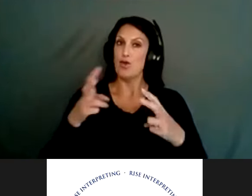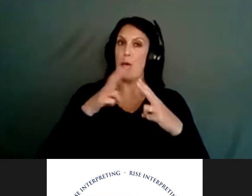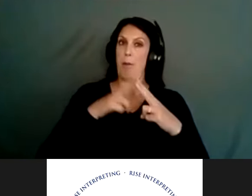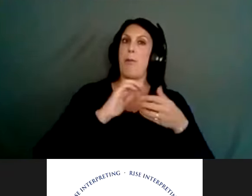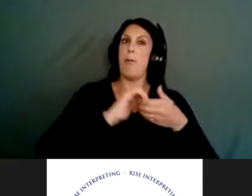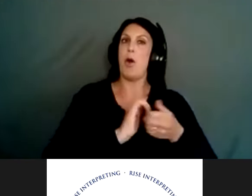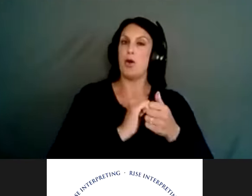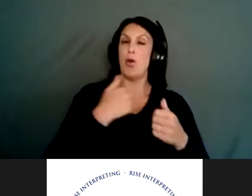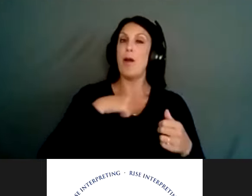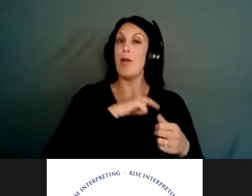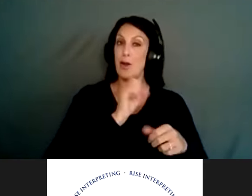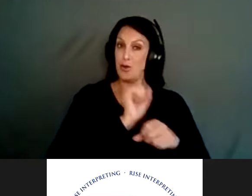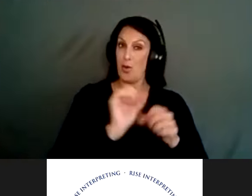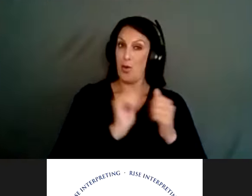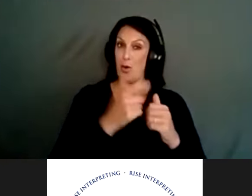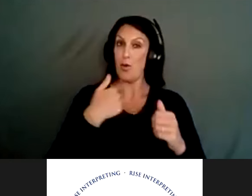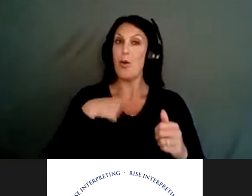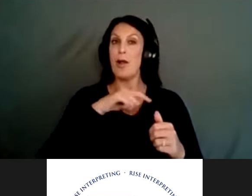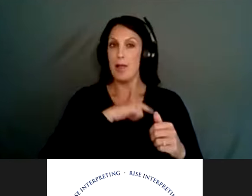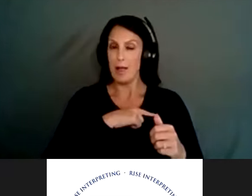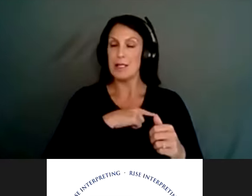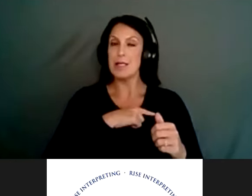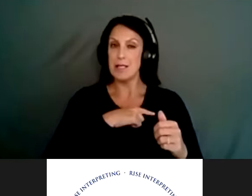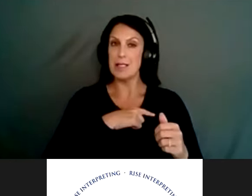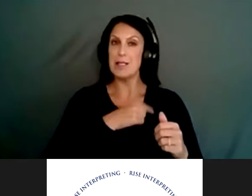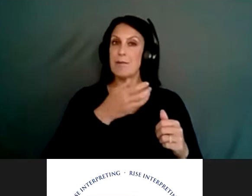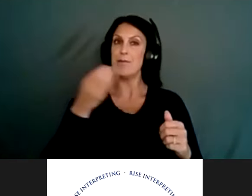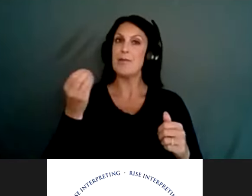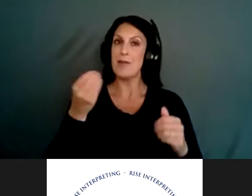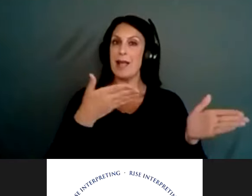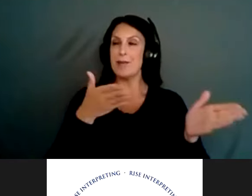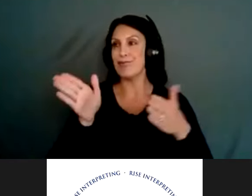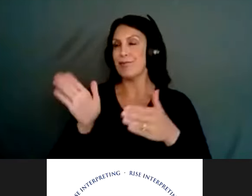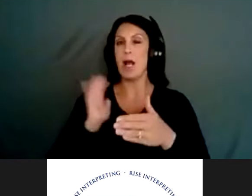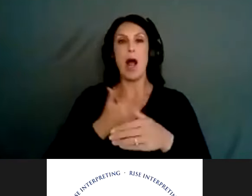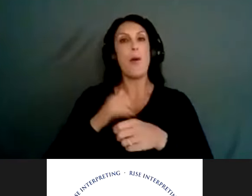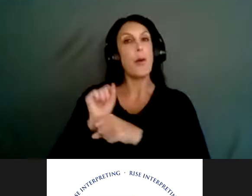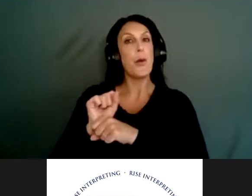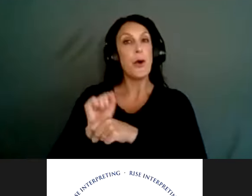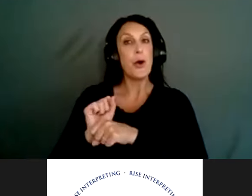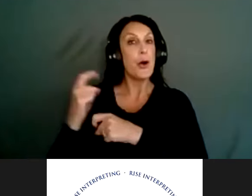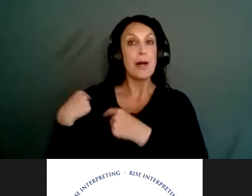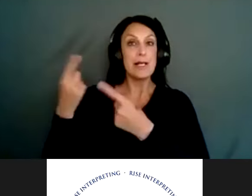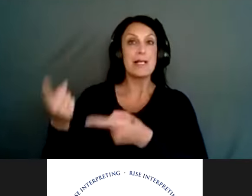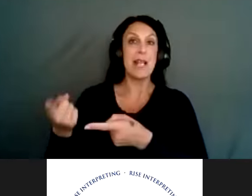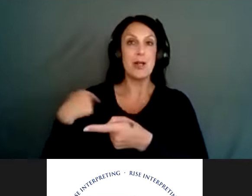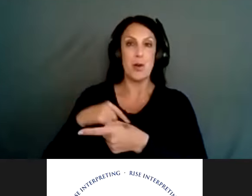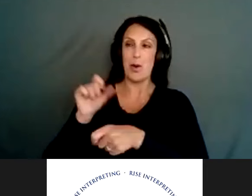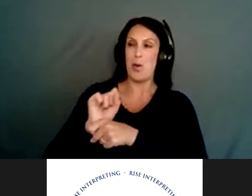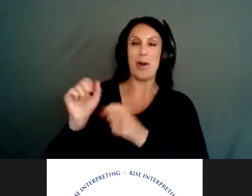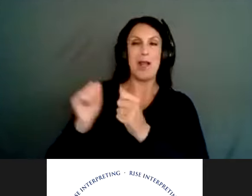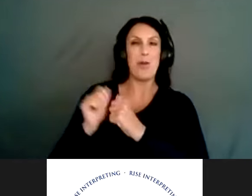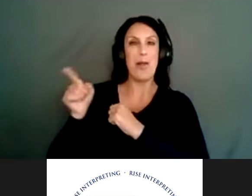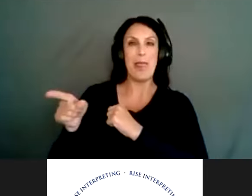and kind of help us, um, also kind of gear our work since they're the ones that we're, we're doing work for as well.